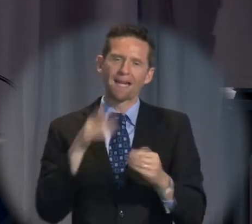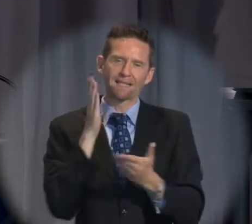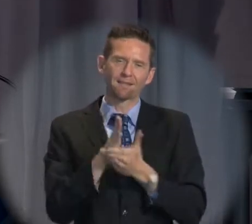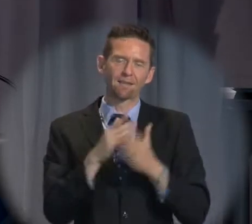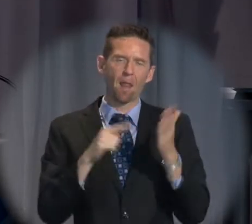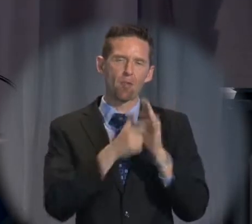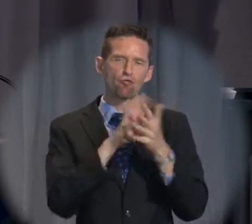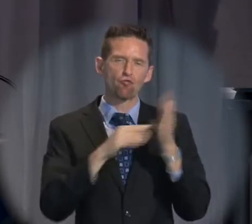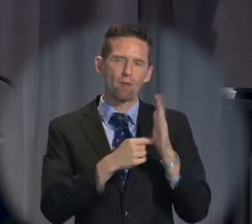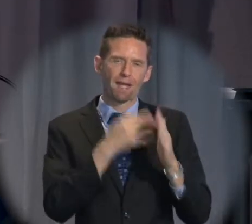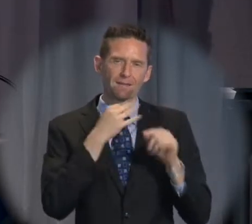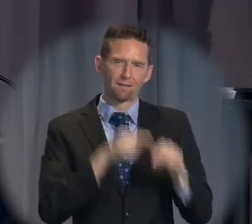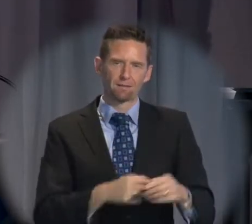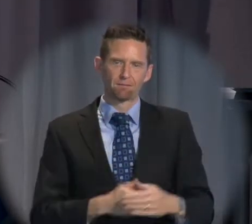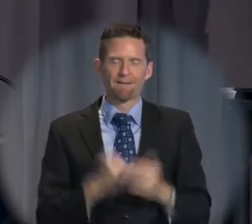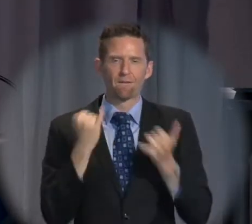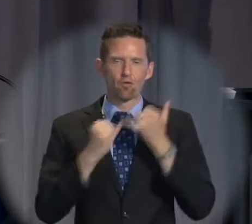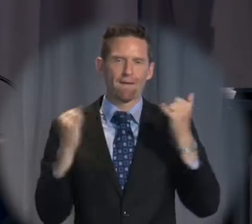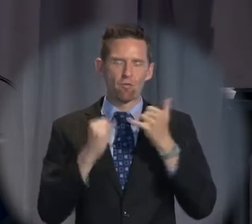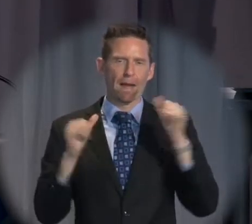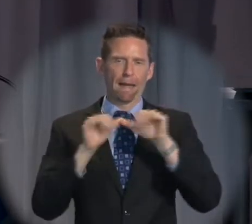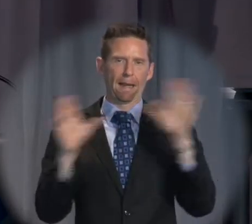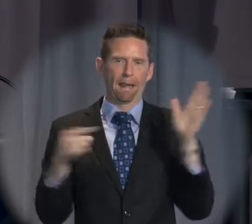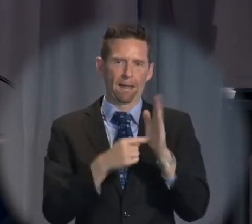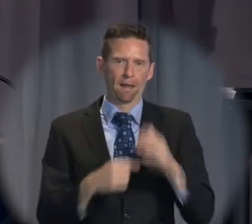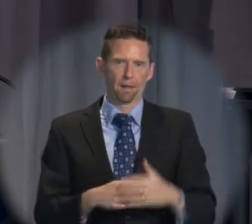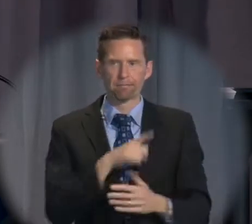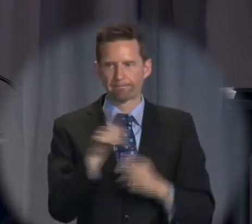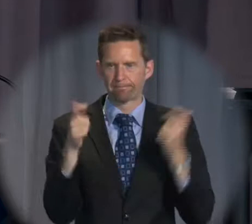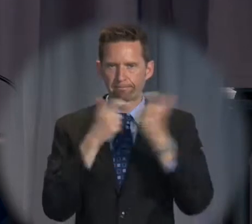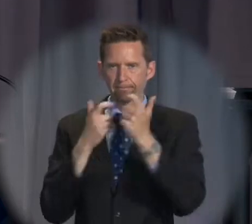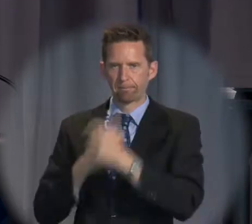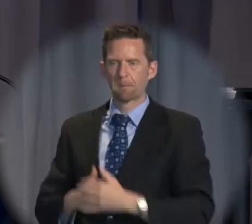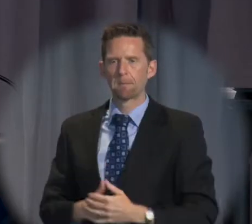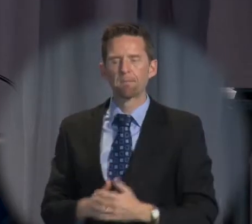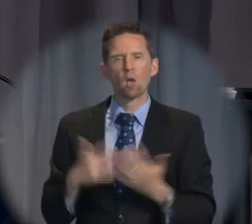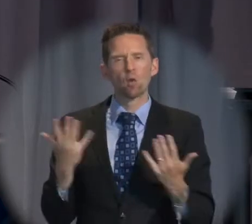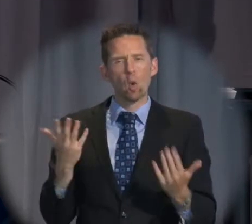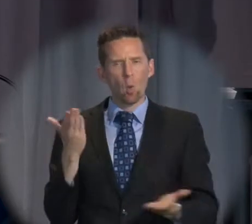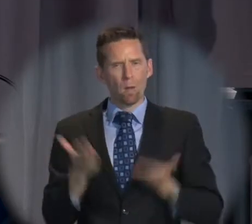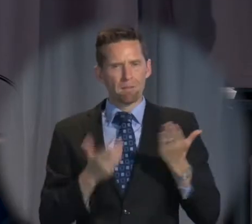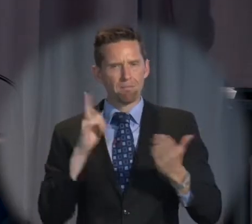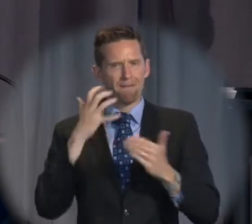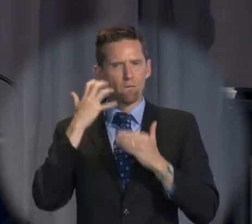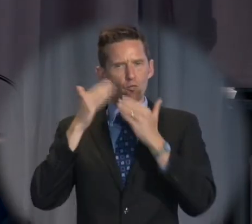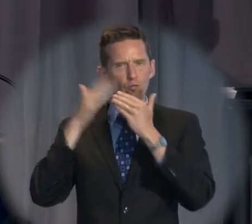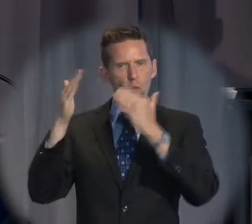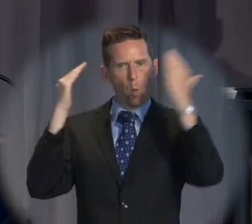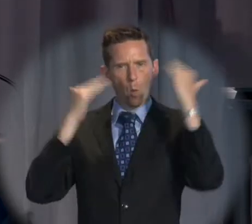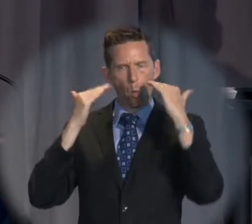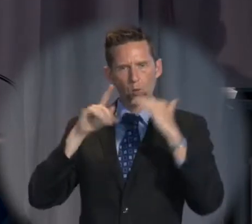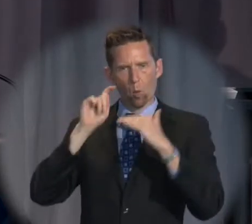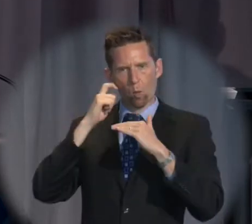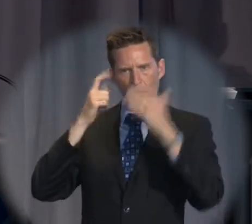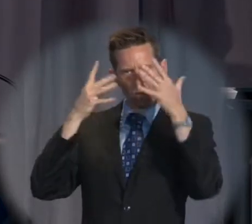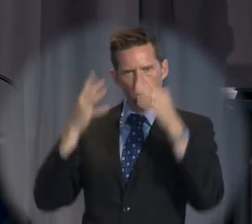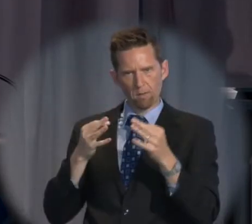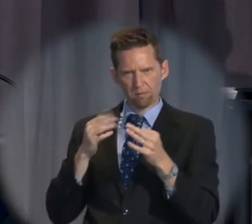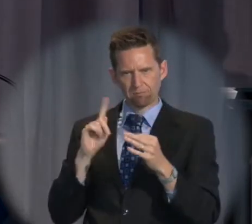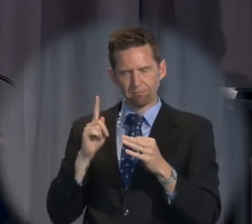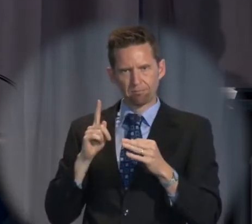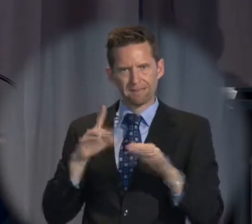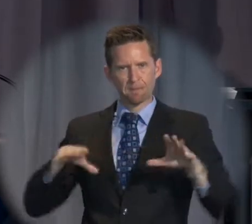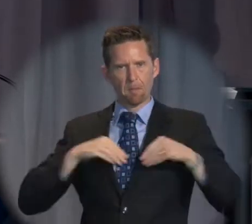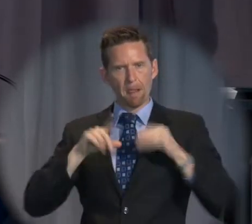It's very, very clear. It remains to be seen how future courts will define the acceptable time for detention.